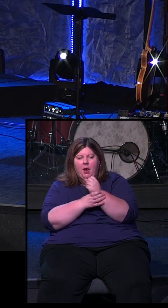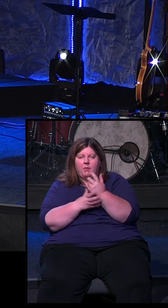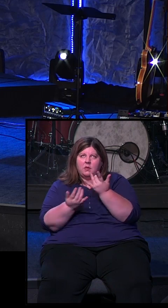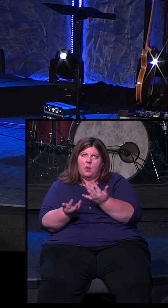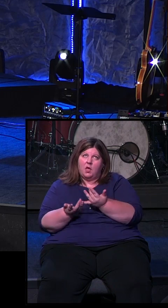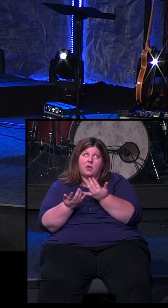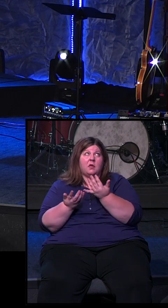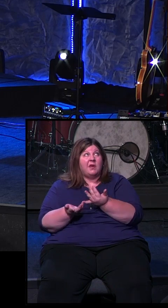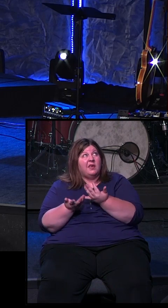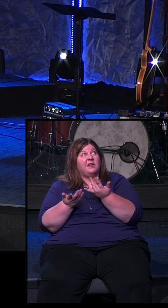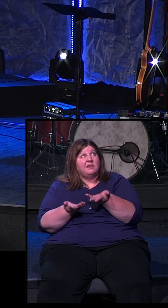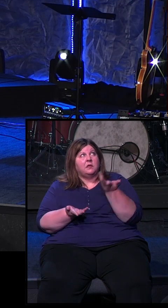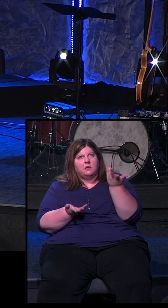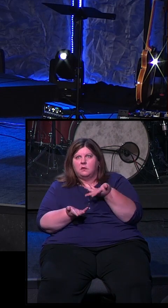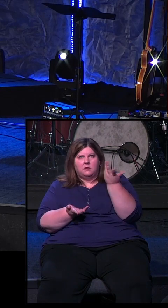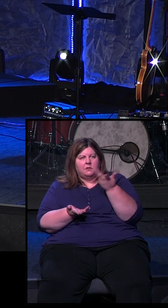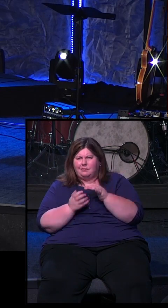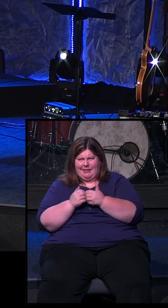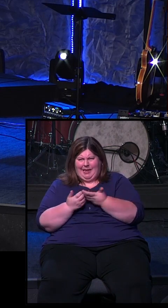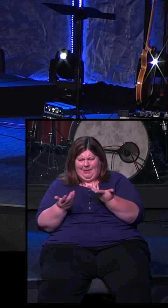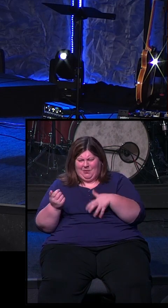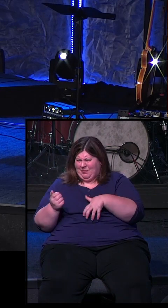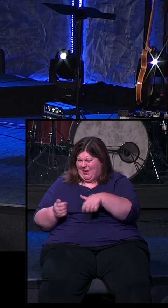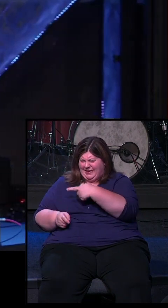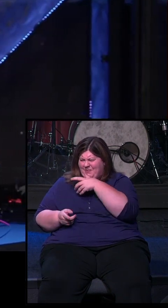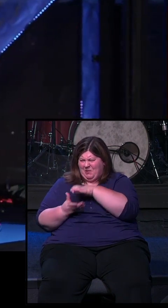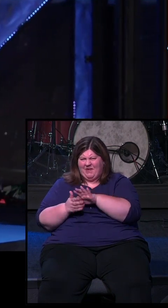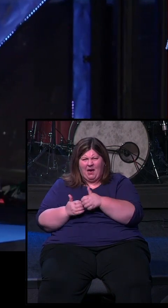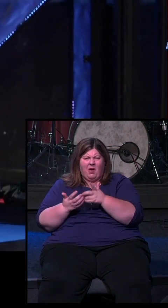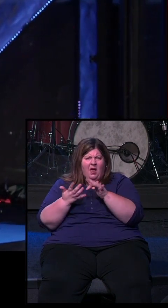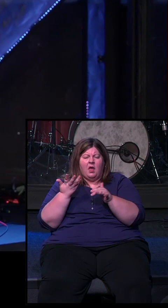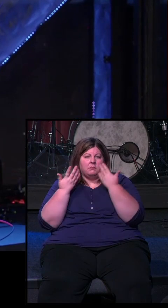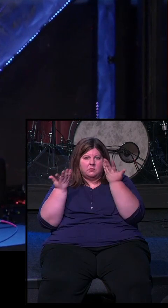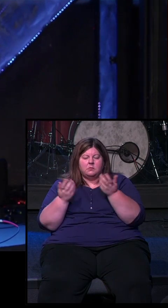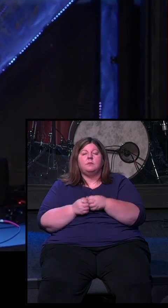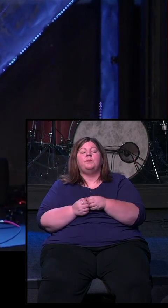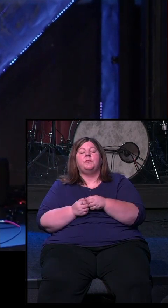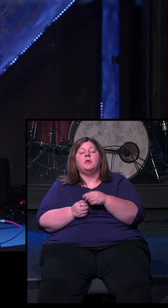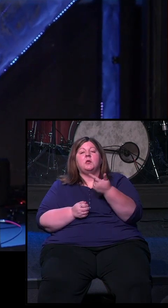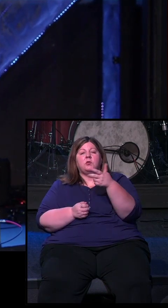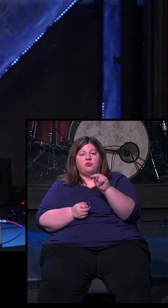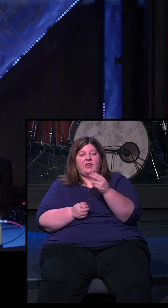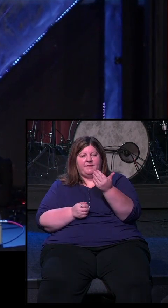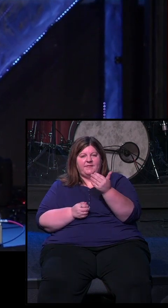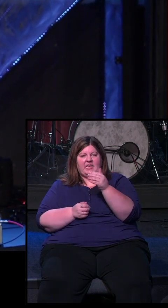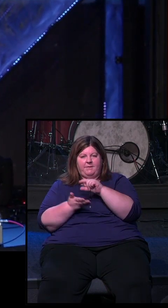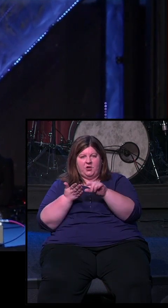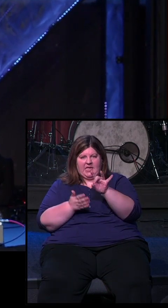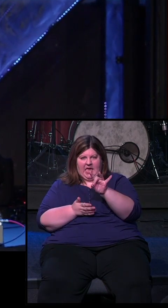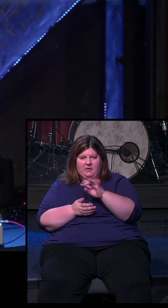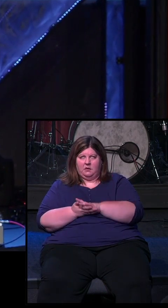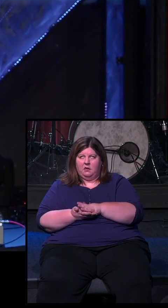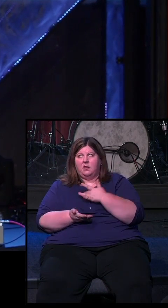waiting on God, and he has no idea how God's going to do it. so Genesis 15, verse 8, what happens is Abraham is doubting. He's discouraged,